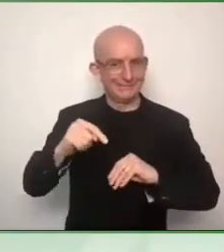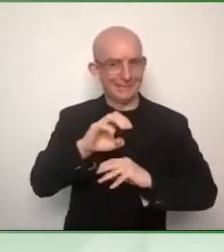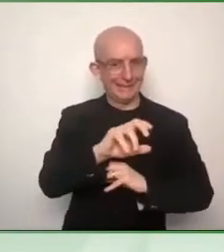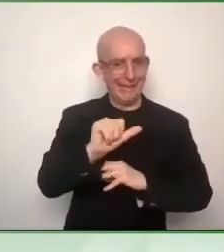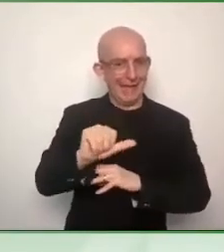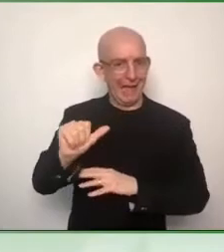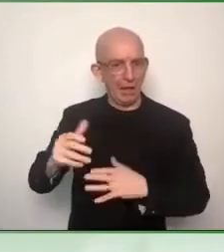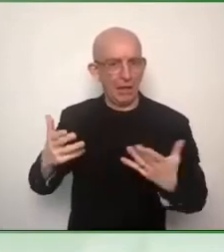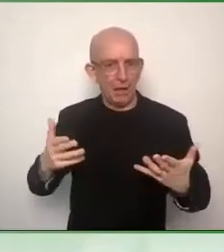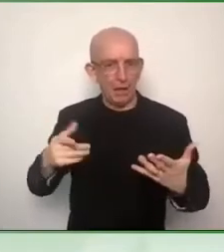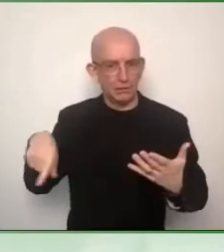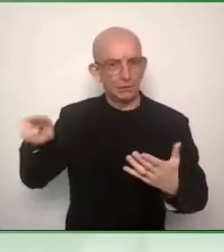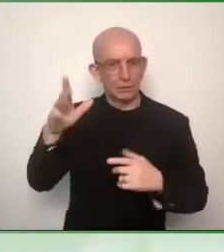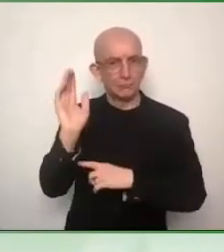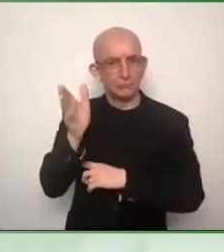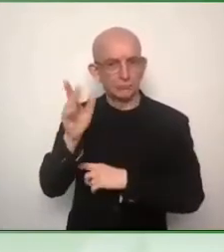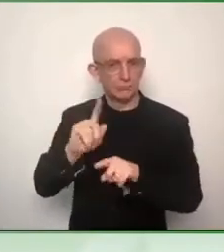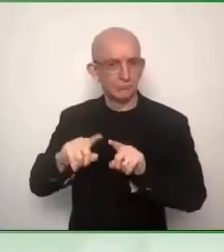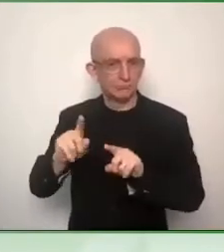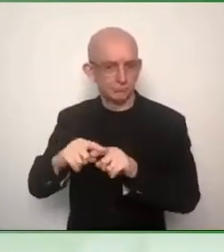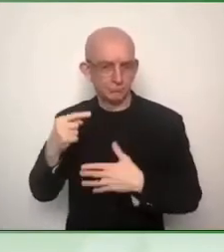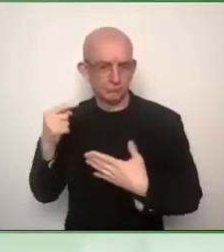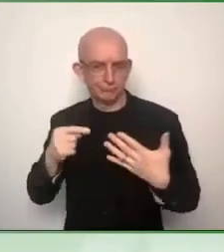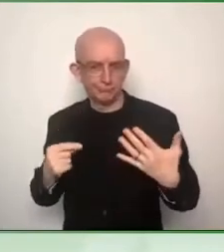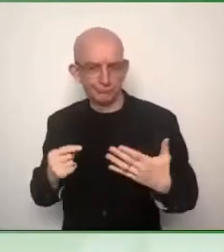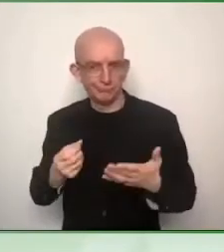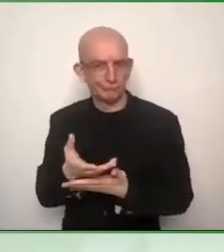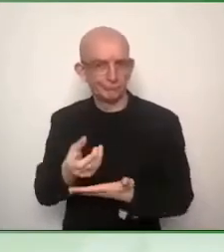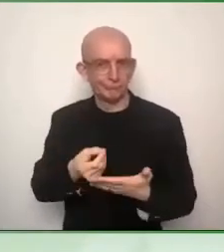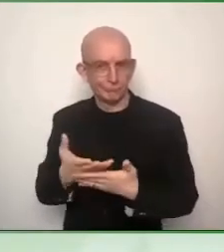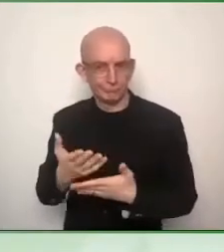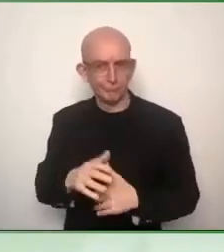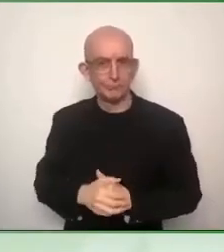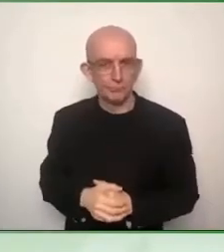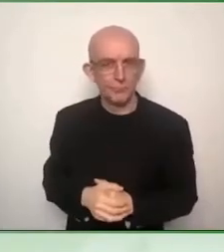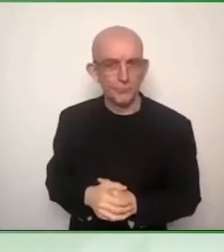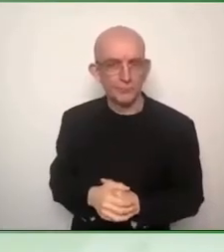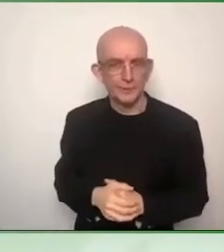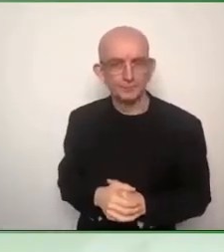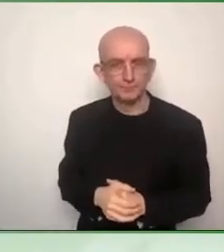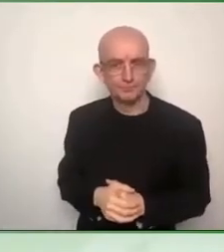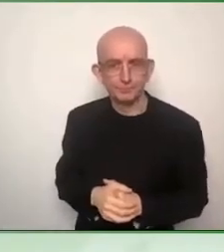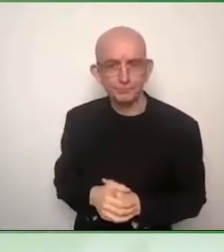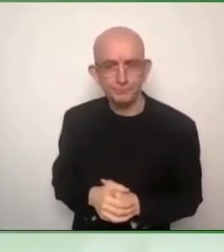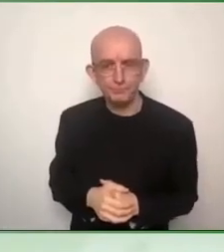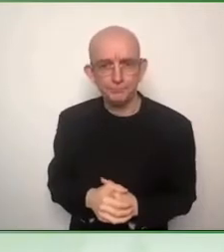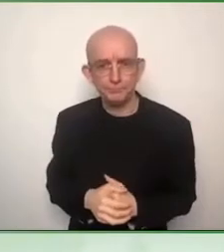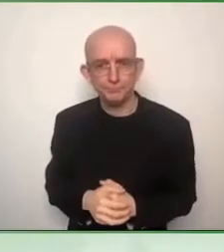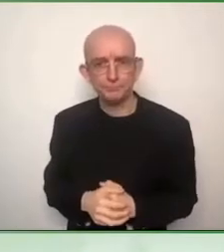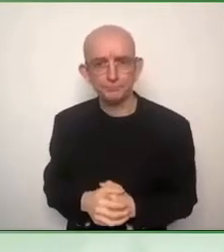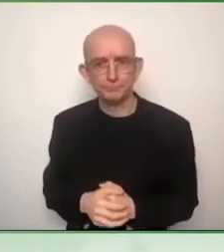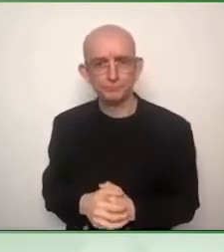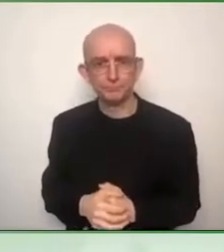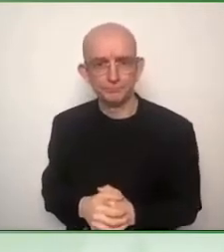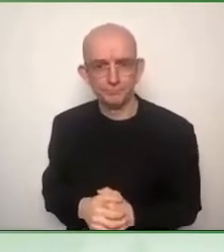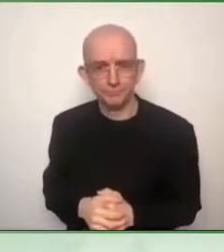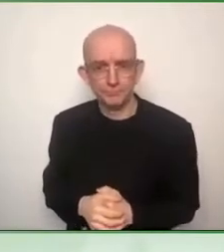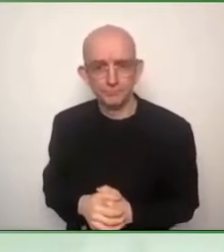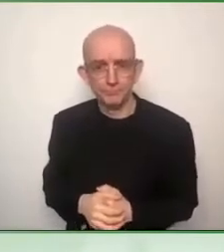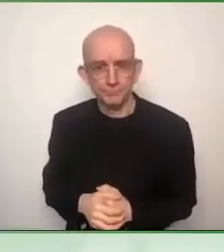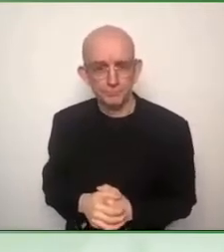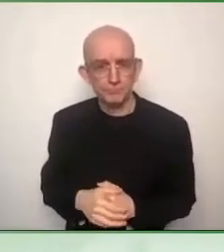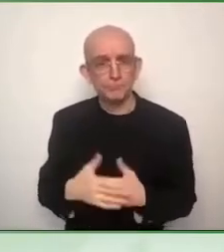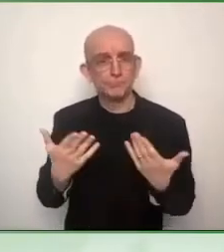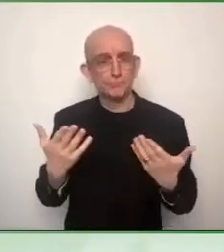law. That's a very important step that we're looking here. One of, you know, one of the things that we're looking at very closely is